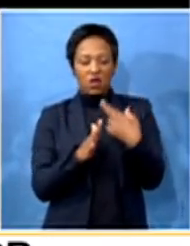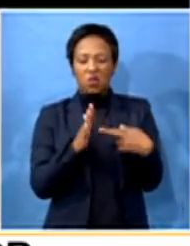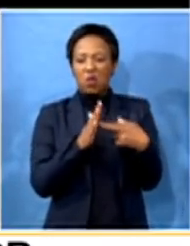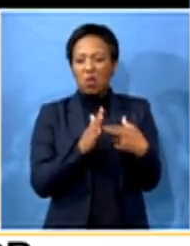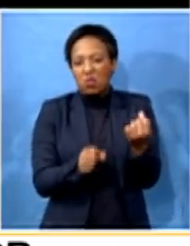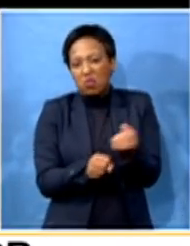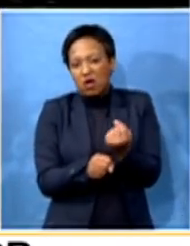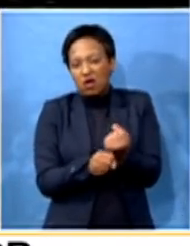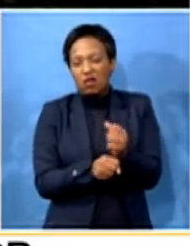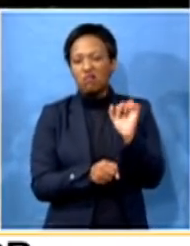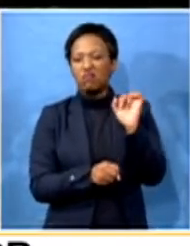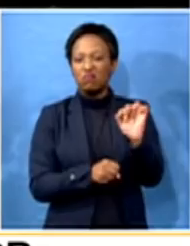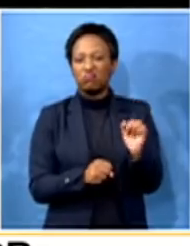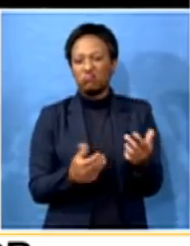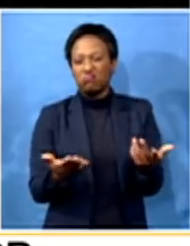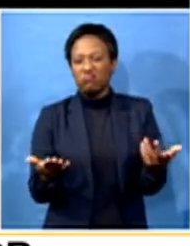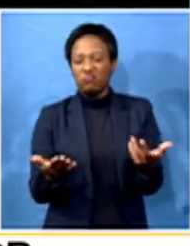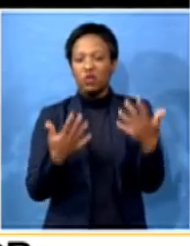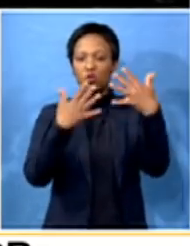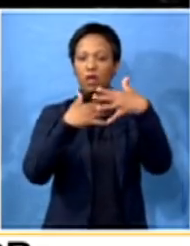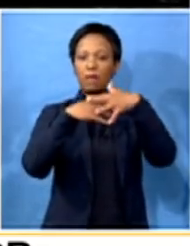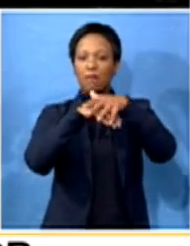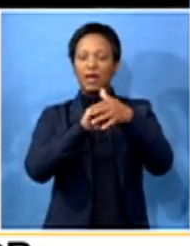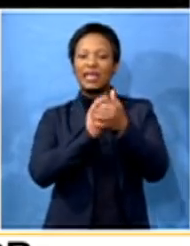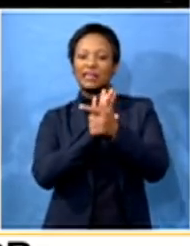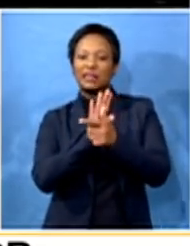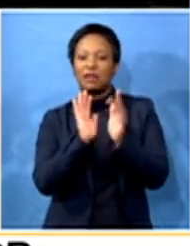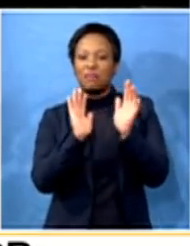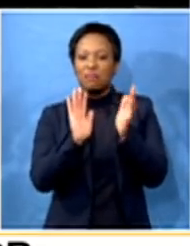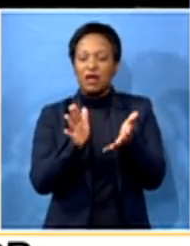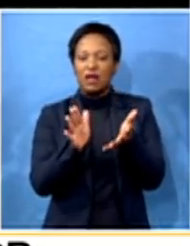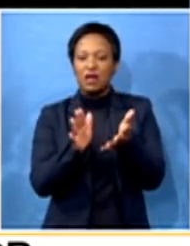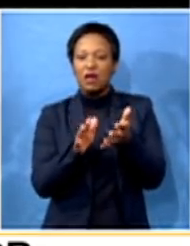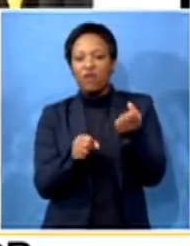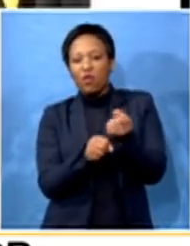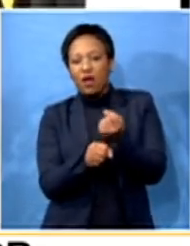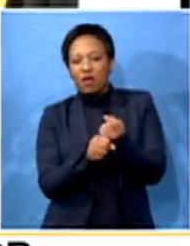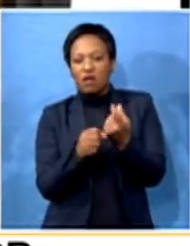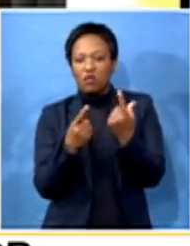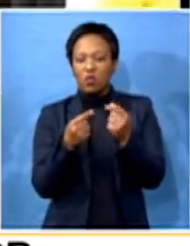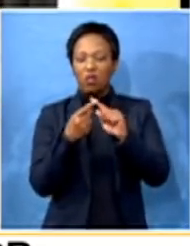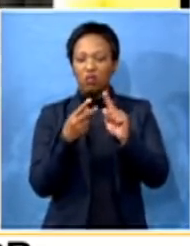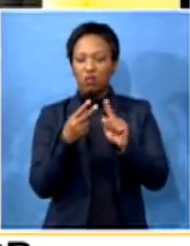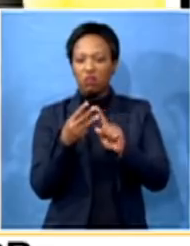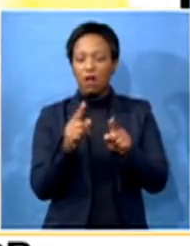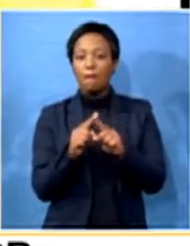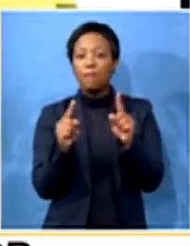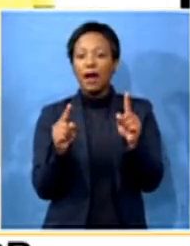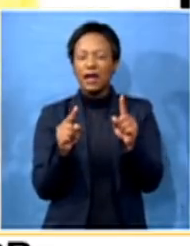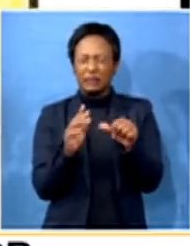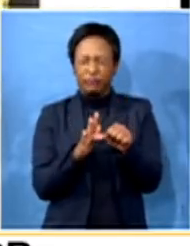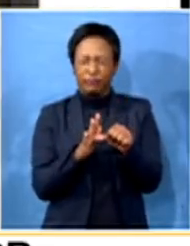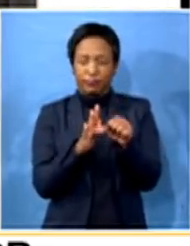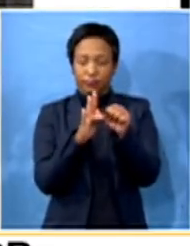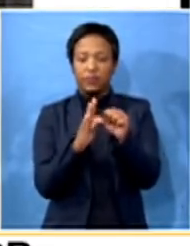responsibilities is implementing legislation over some of the government departments. But the core phase, as we